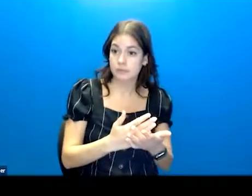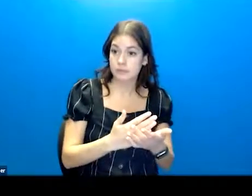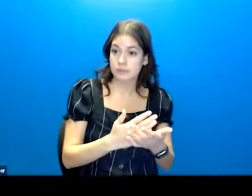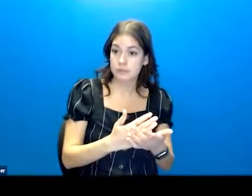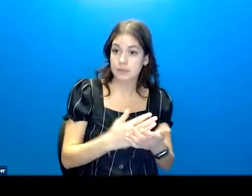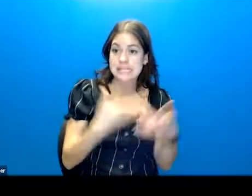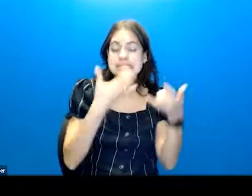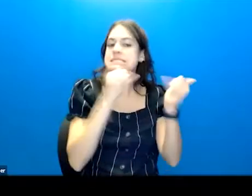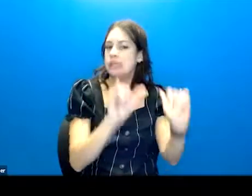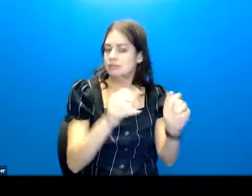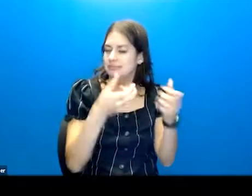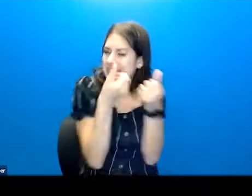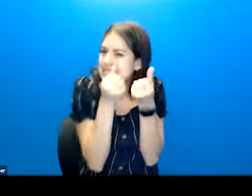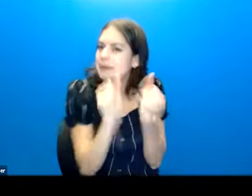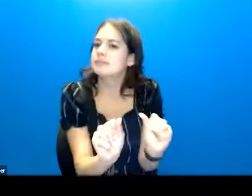It's still an attempt.